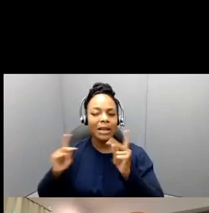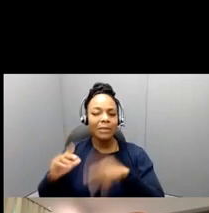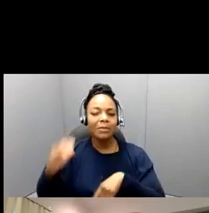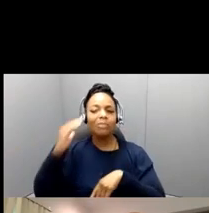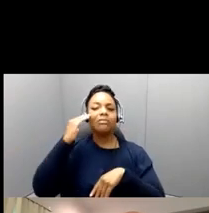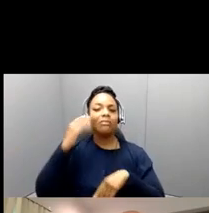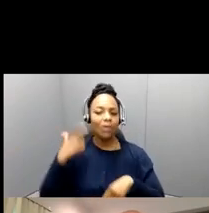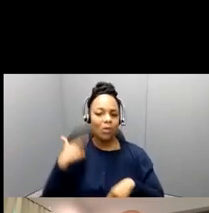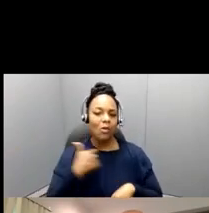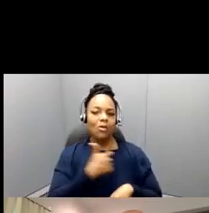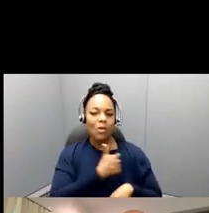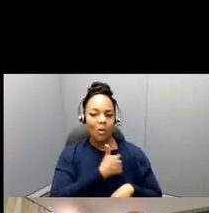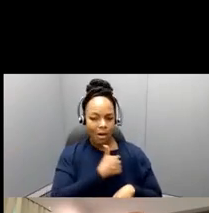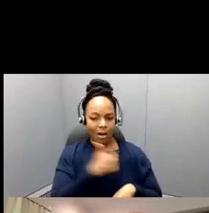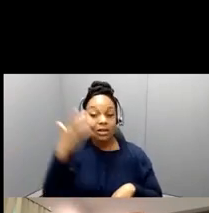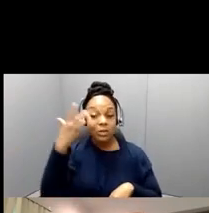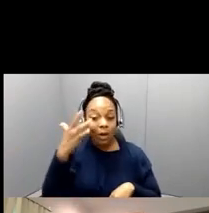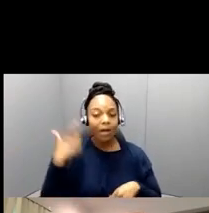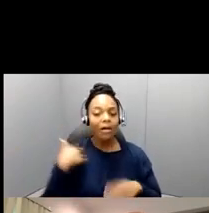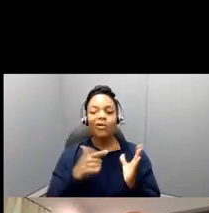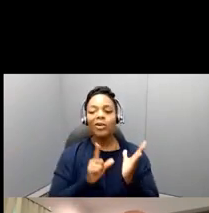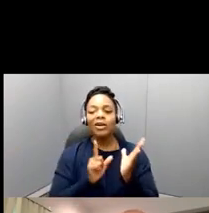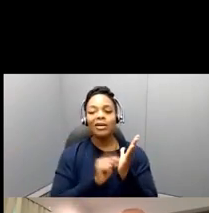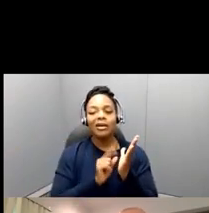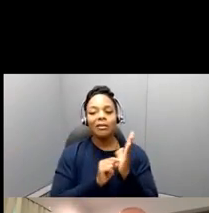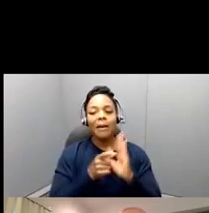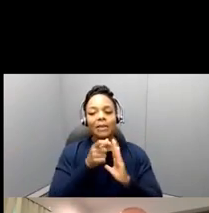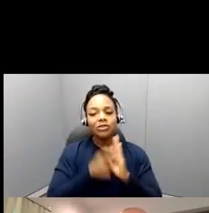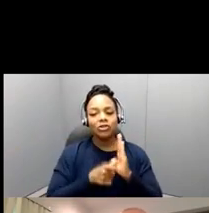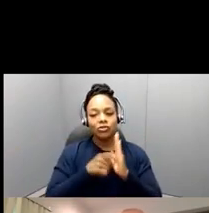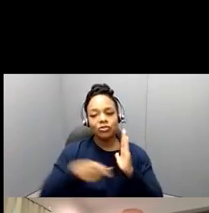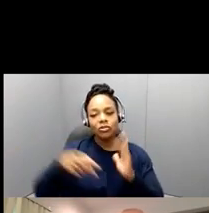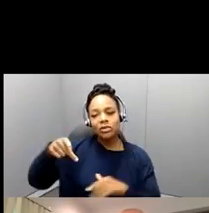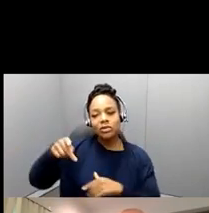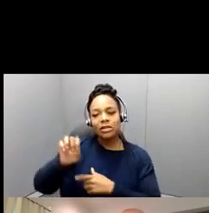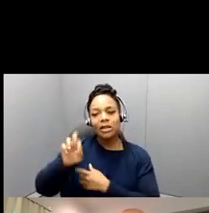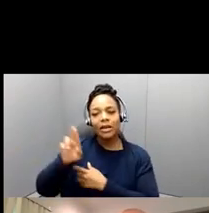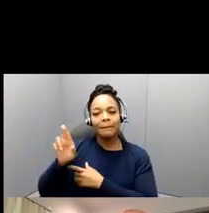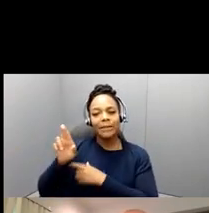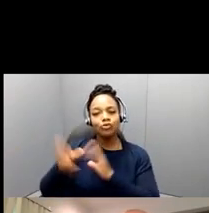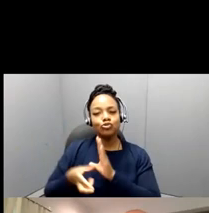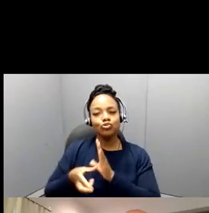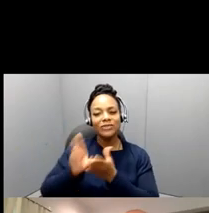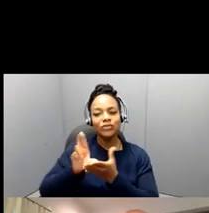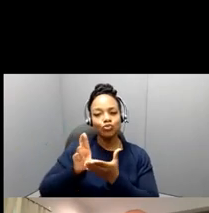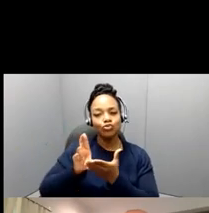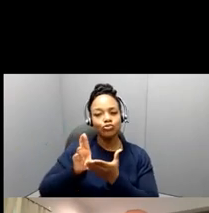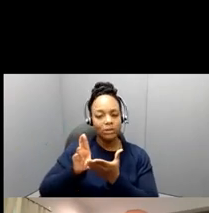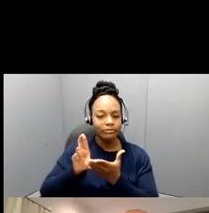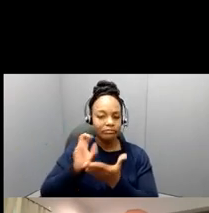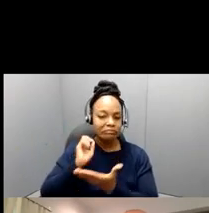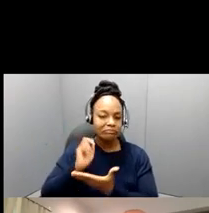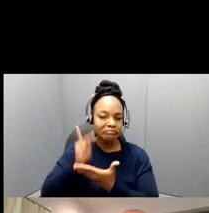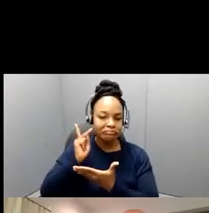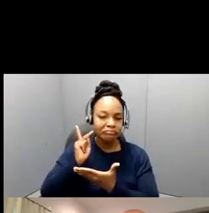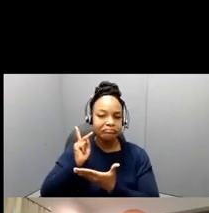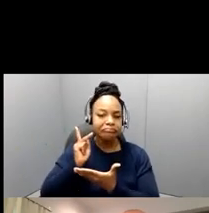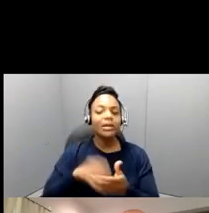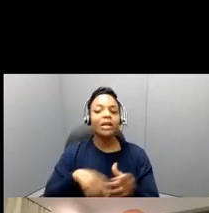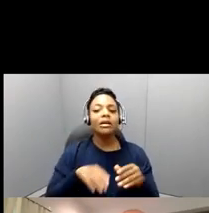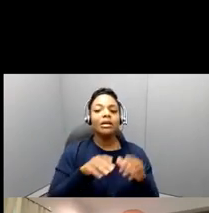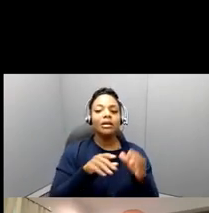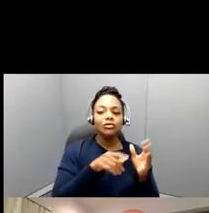journals, our peer review journals and books and things that we publish, as well as a lot of our